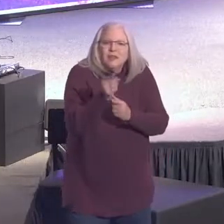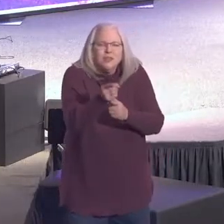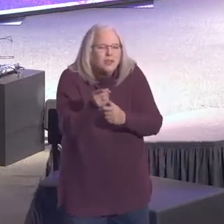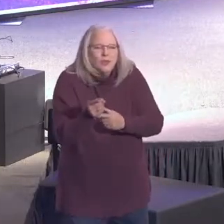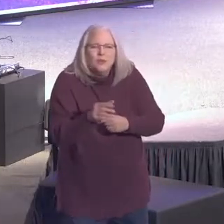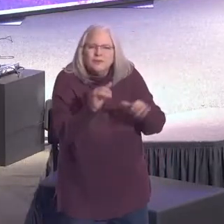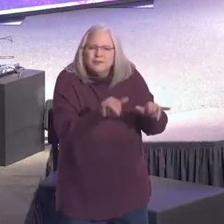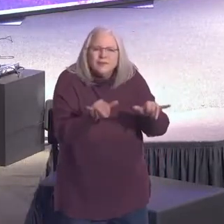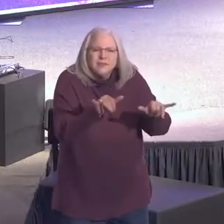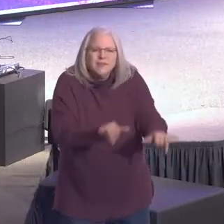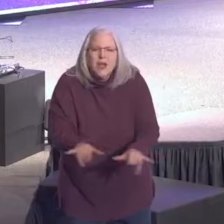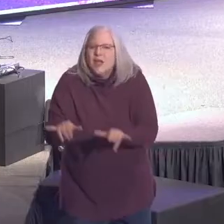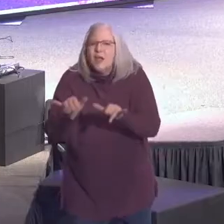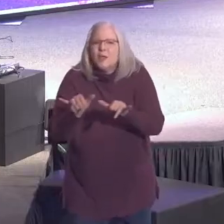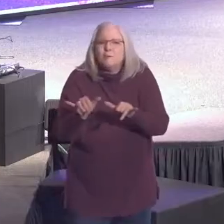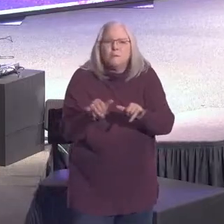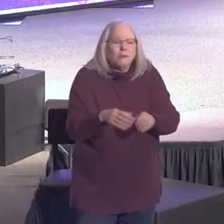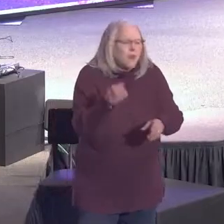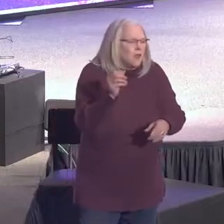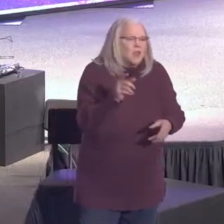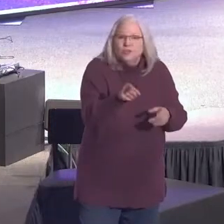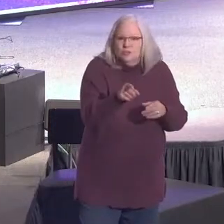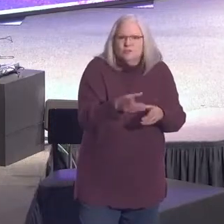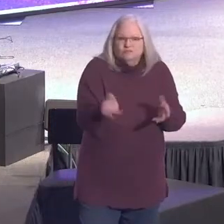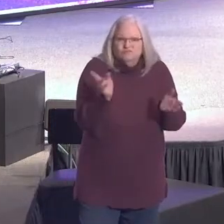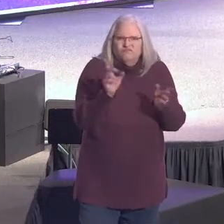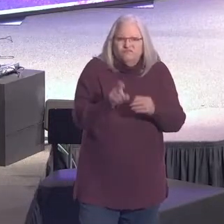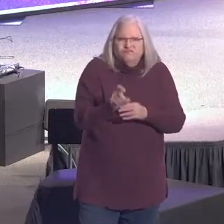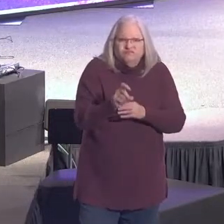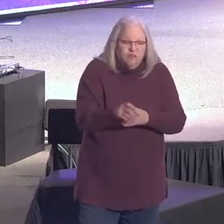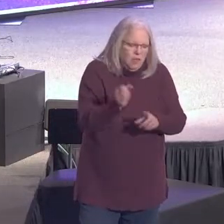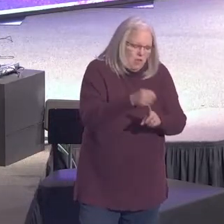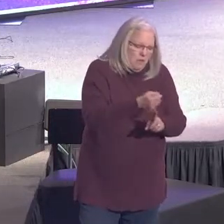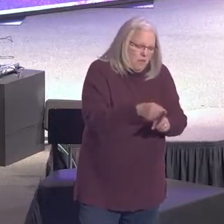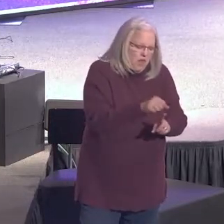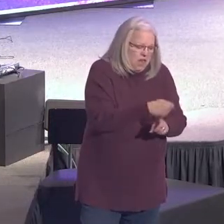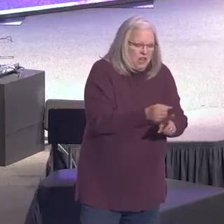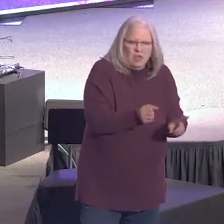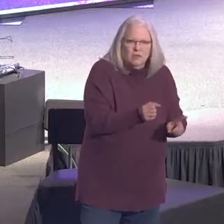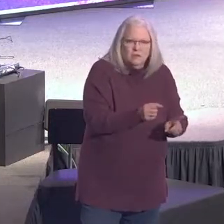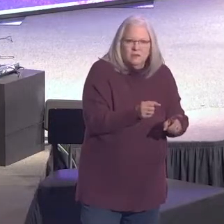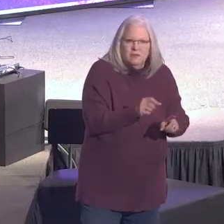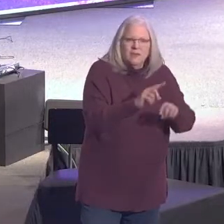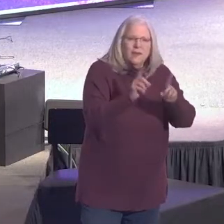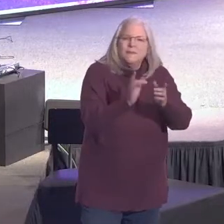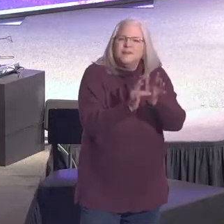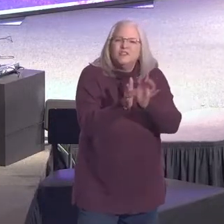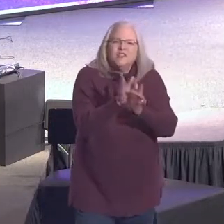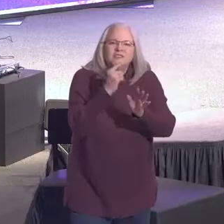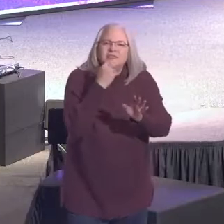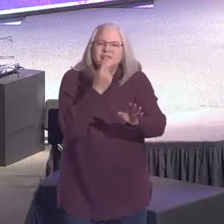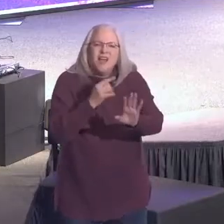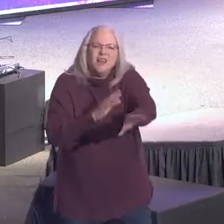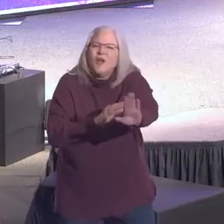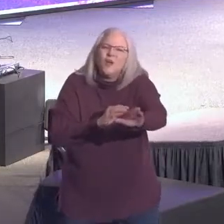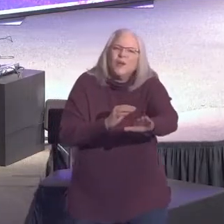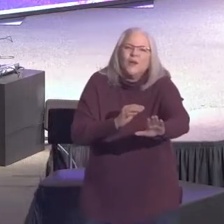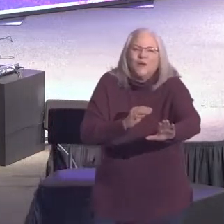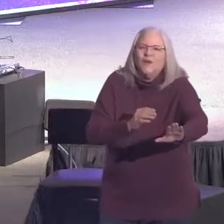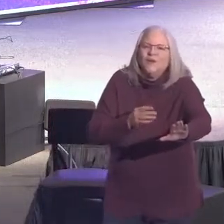wounds. You deserve the beating but Jesus says, I'll do it for you. I'll take it for you.